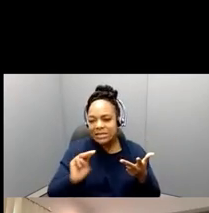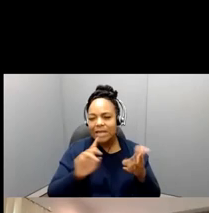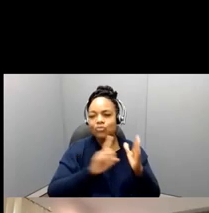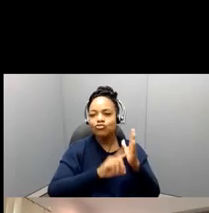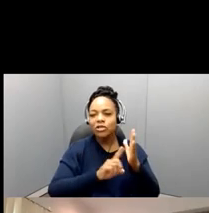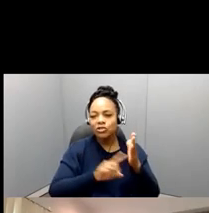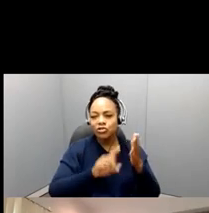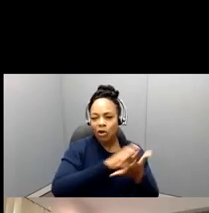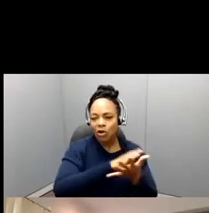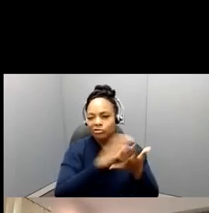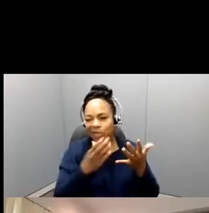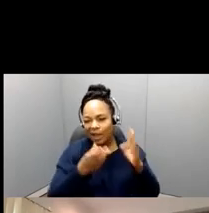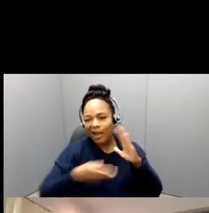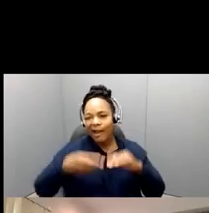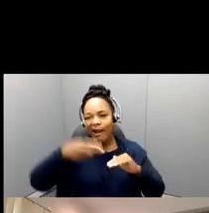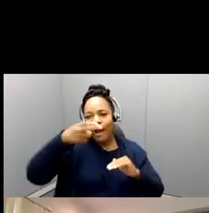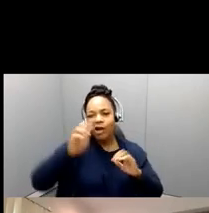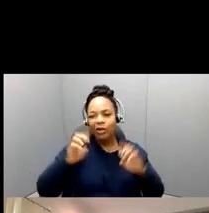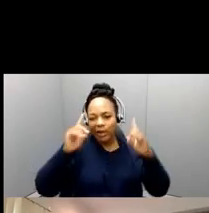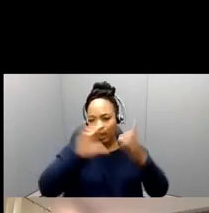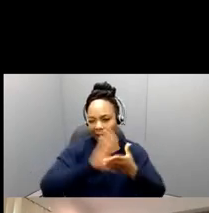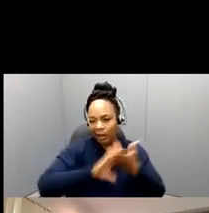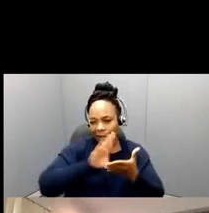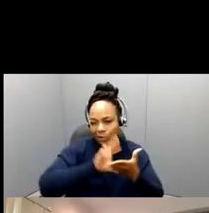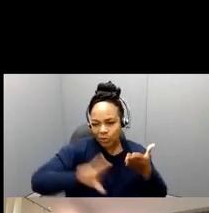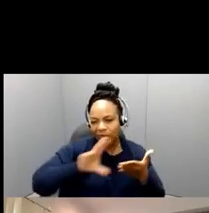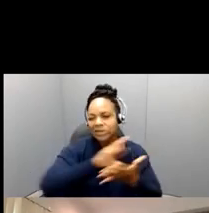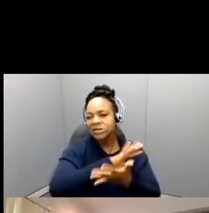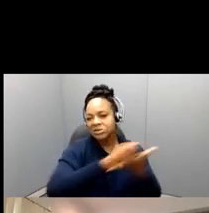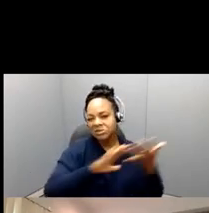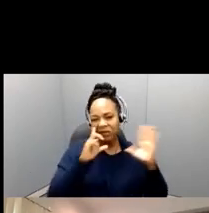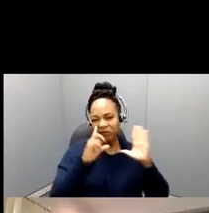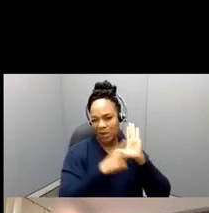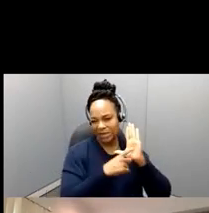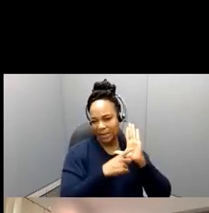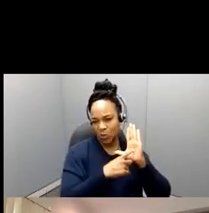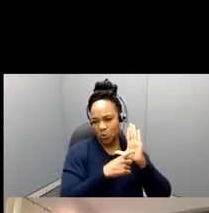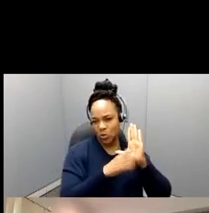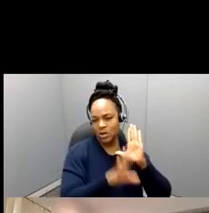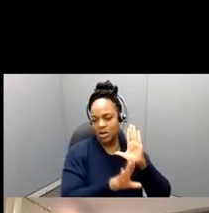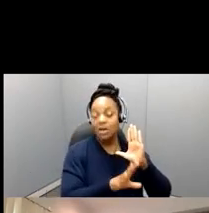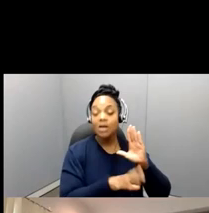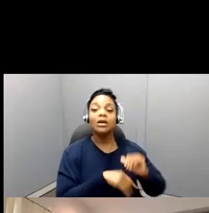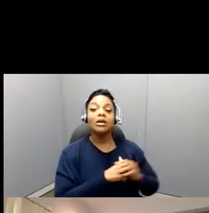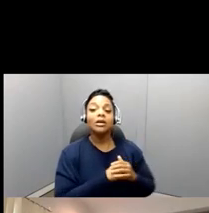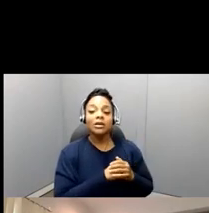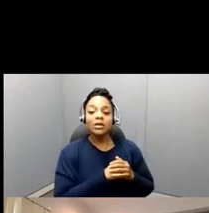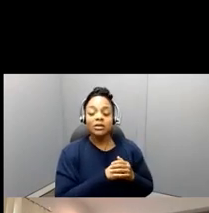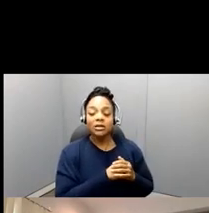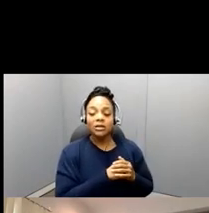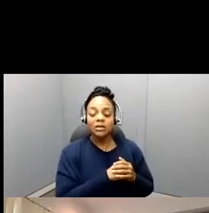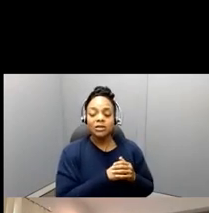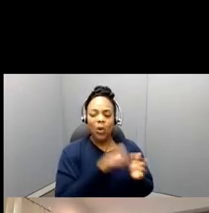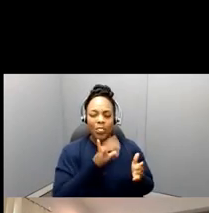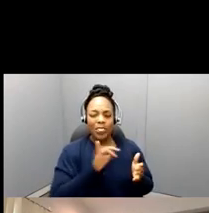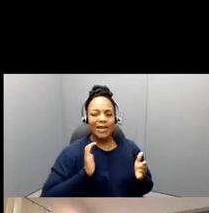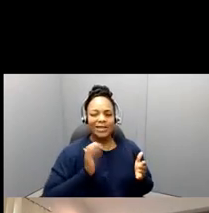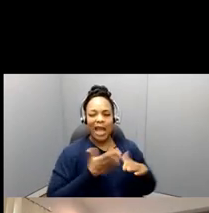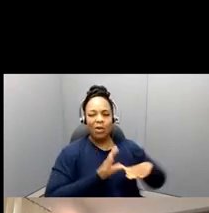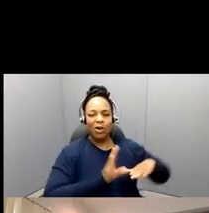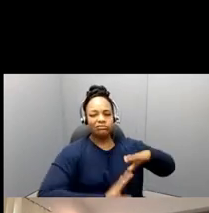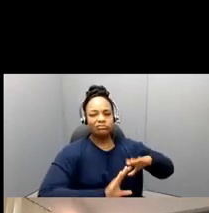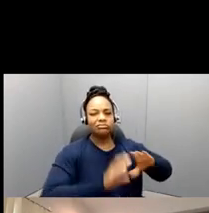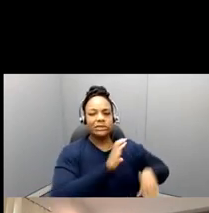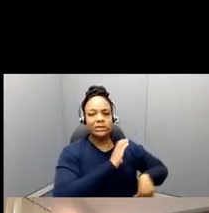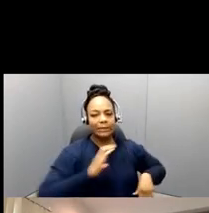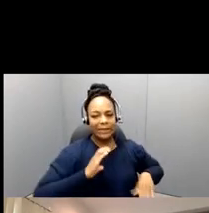One of the things, though, that's, that's been, that's important, so that's our core committee, um, but as we, I review, and I will say